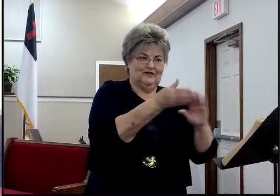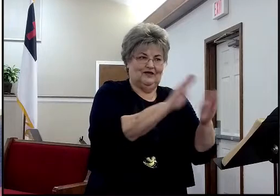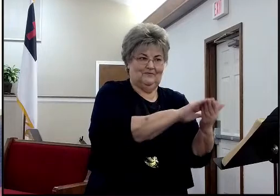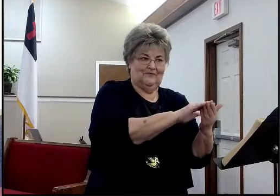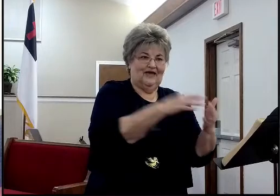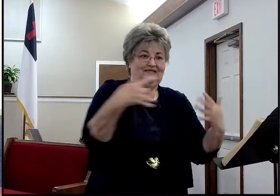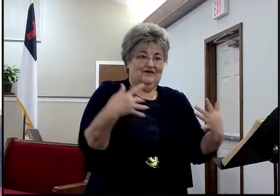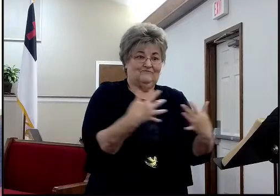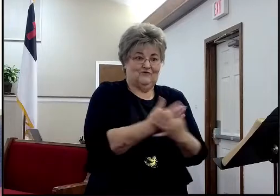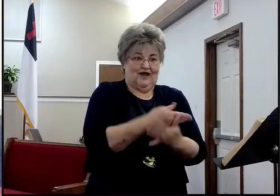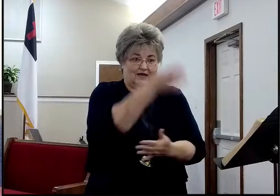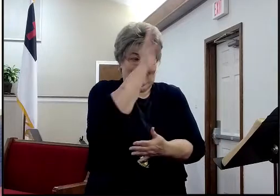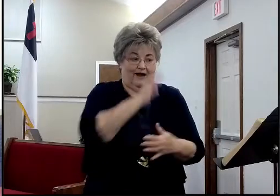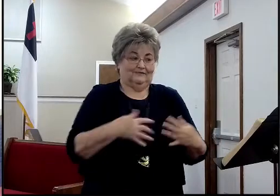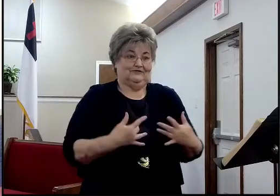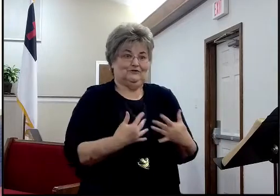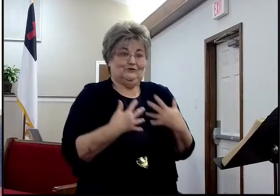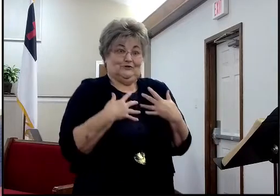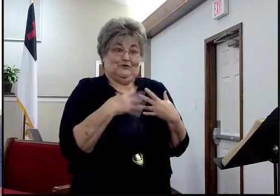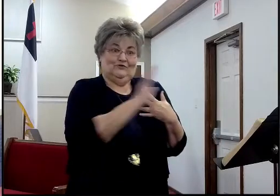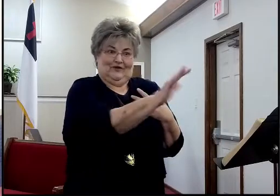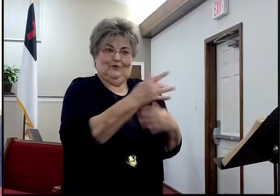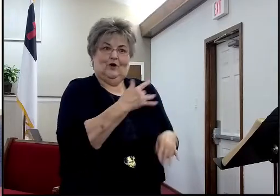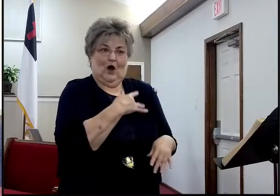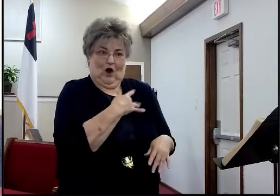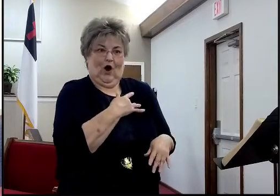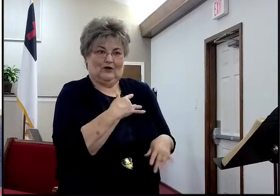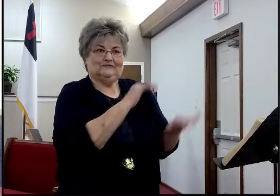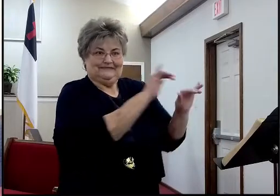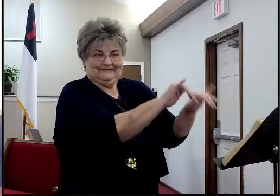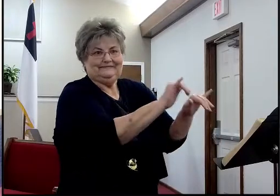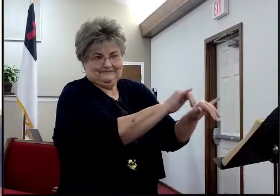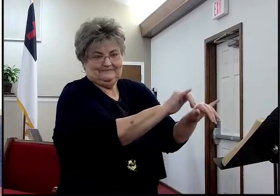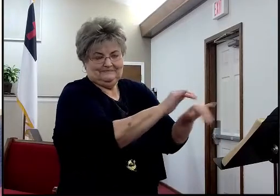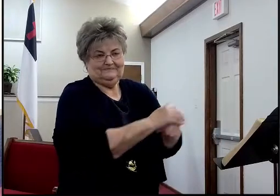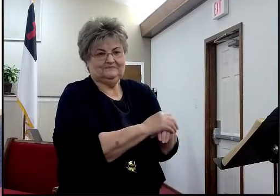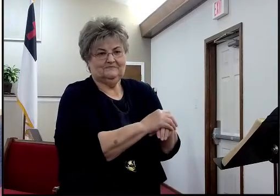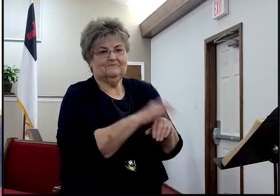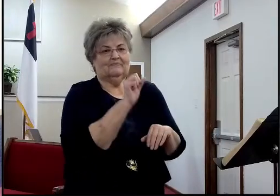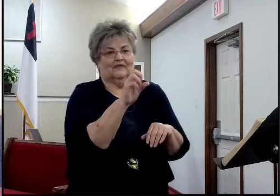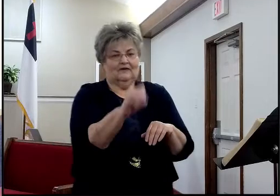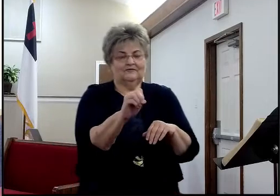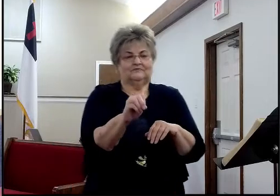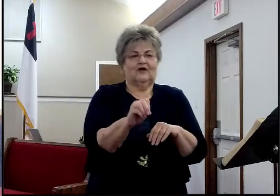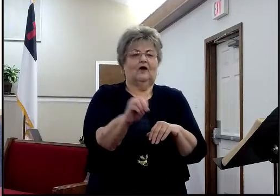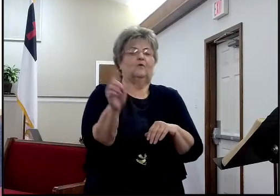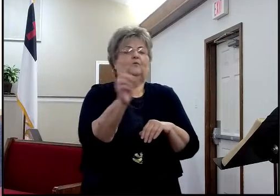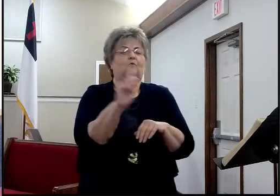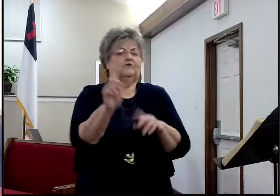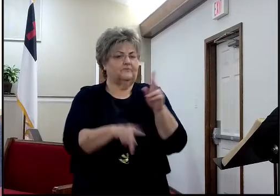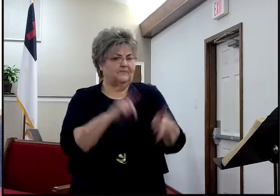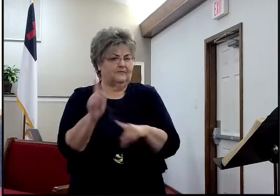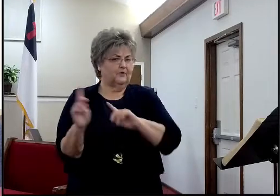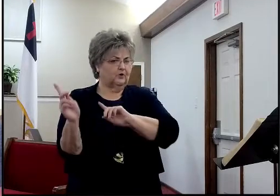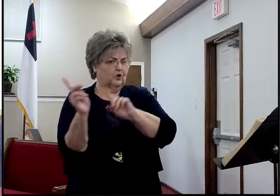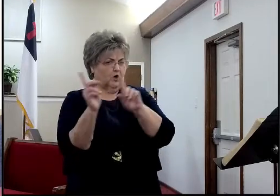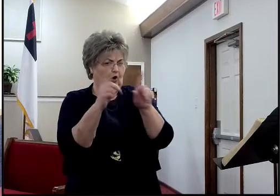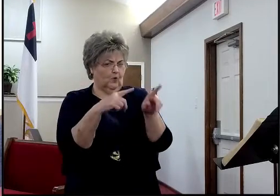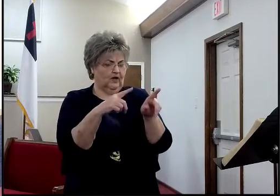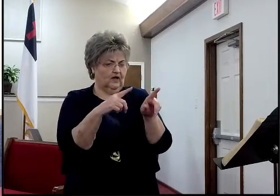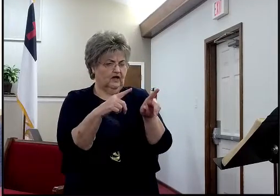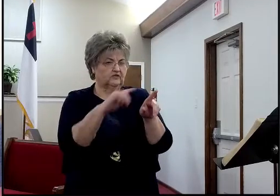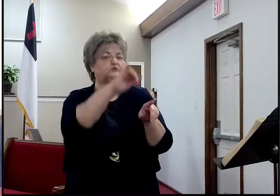number 13, the priests and the Levites, that were in all Israel, resorted to him, out of all their coasts, who, where are they resorting to, they're resorting to